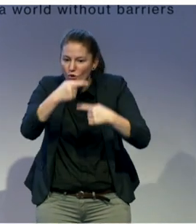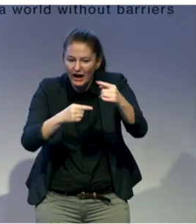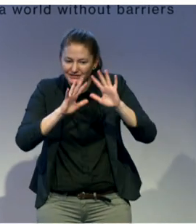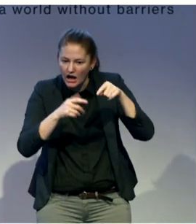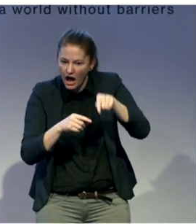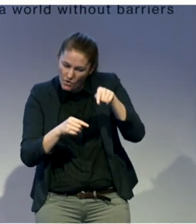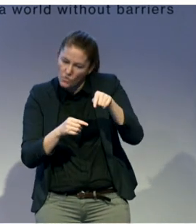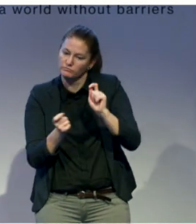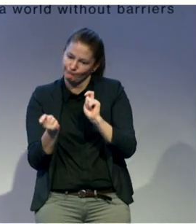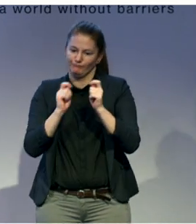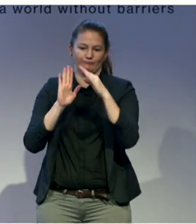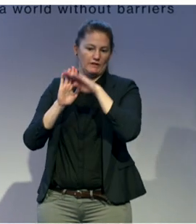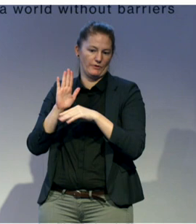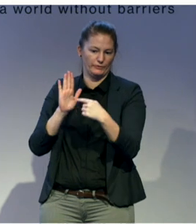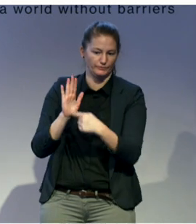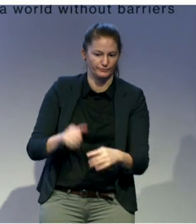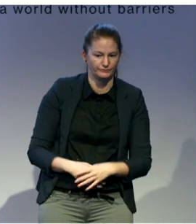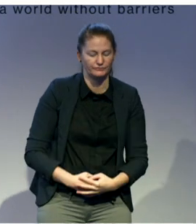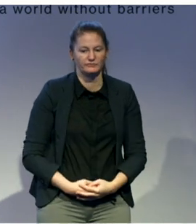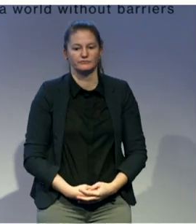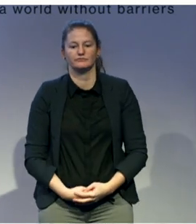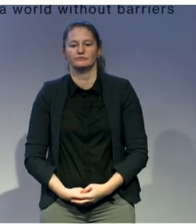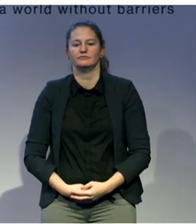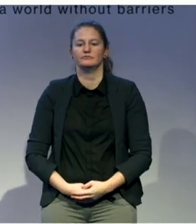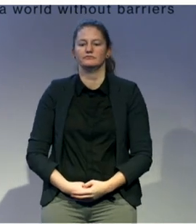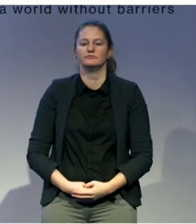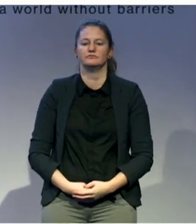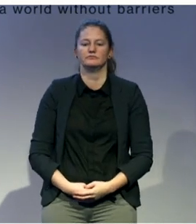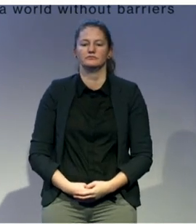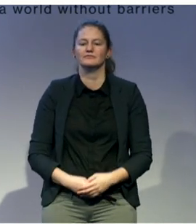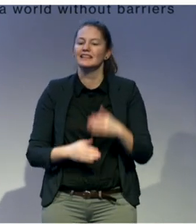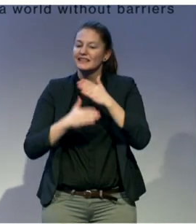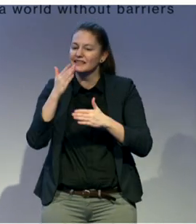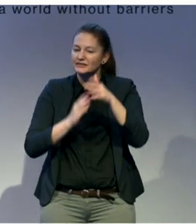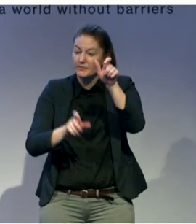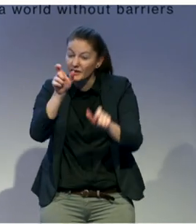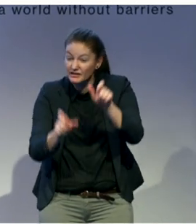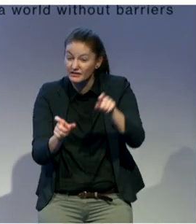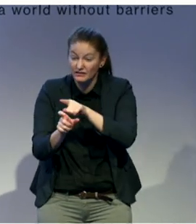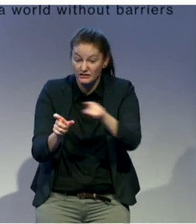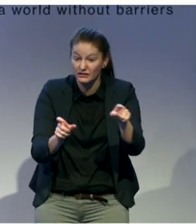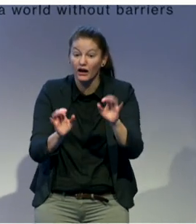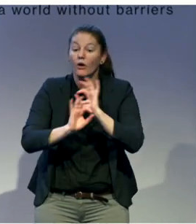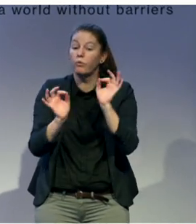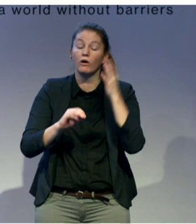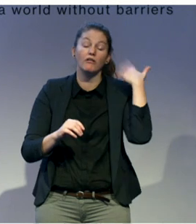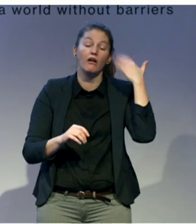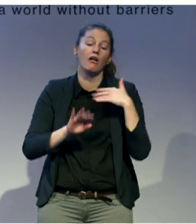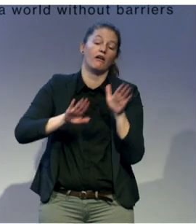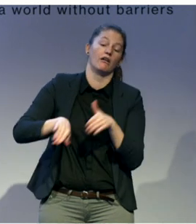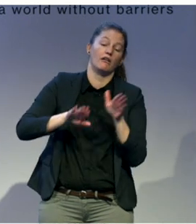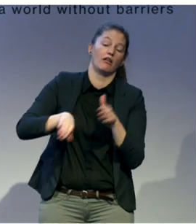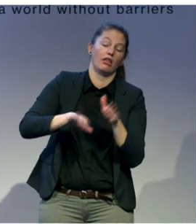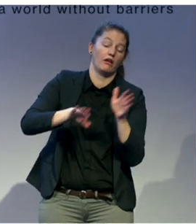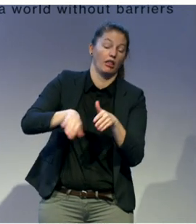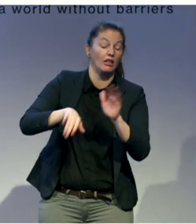election, it doesn't represent persons with disabilities. That's why there is the representatives from the proportional representation